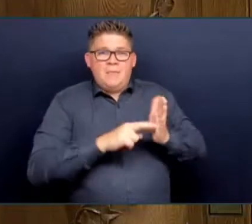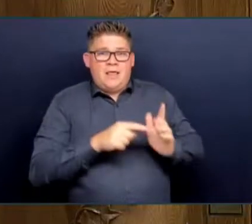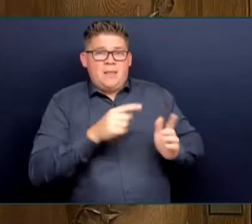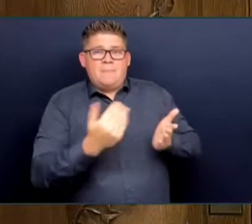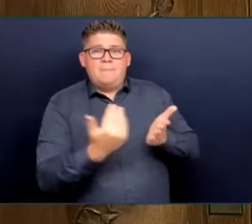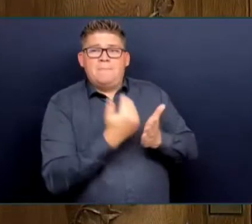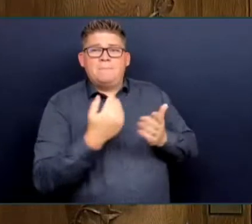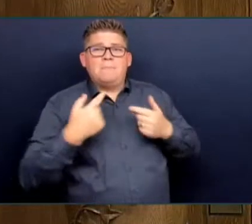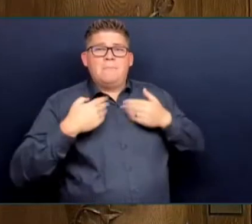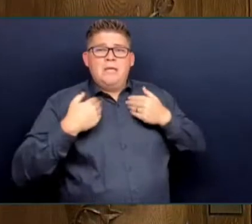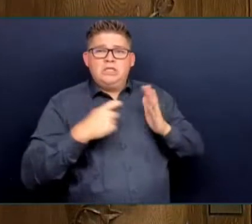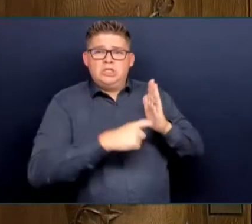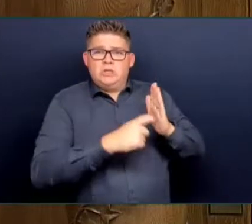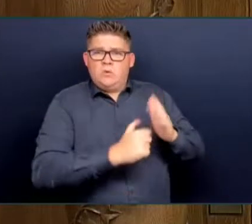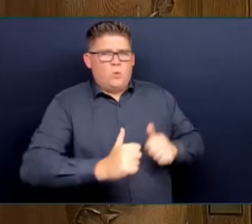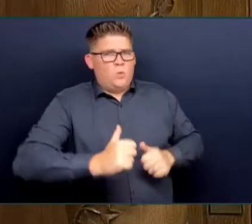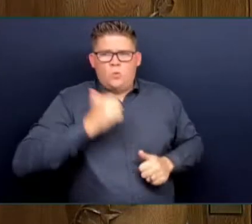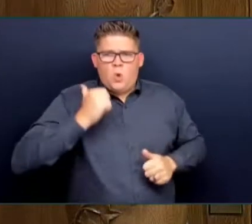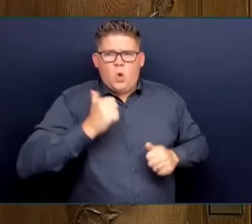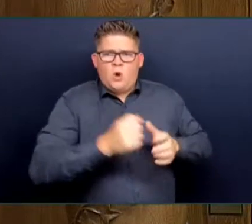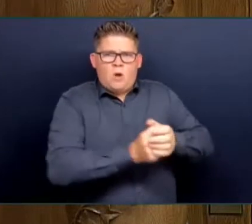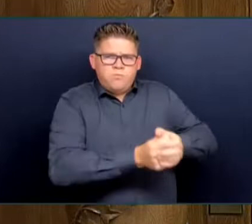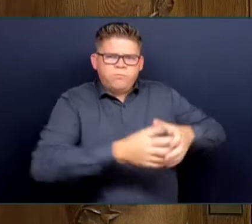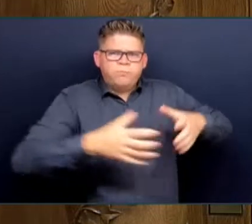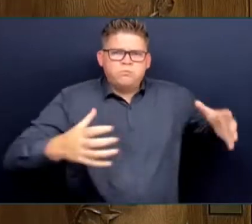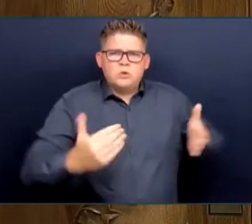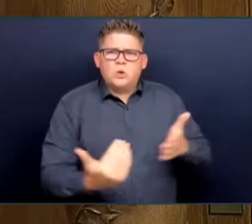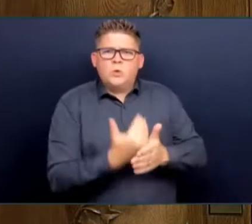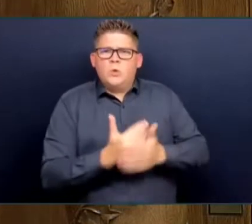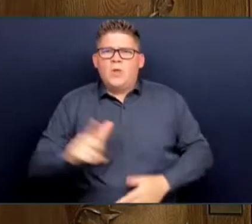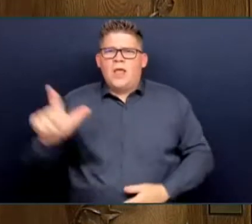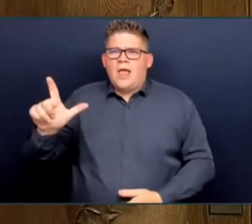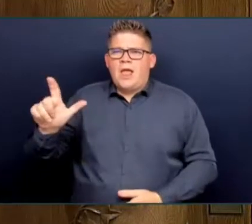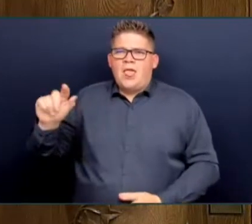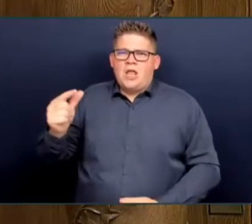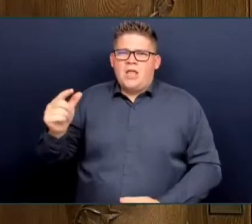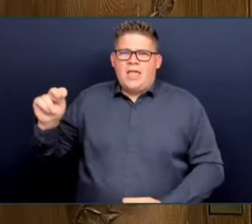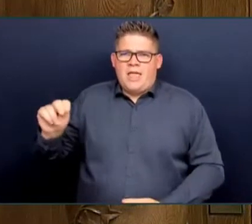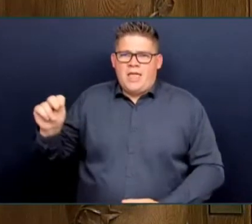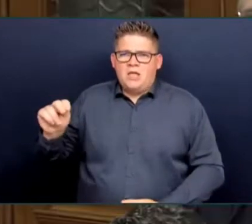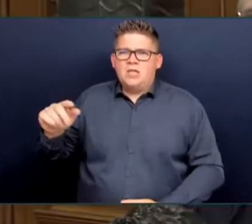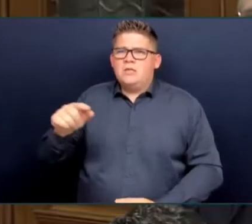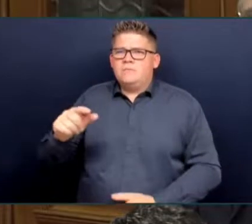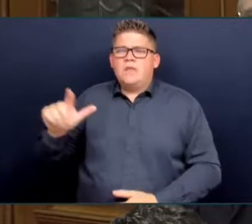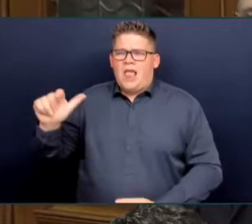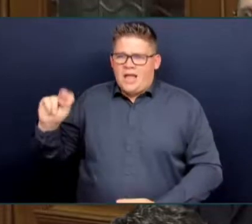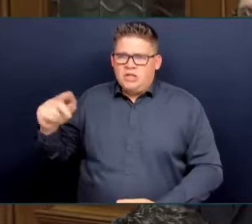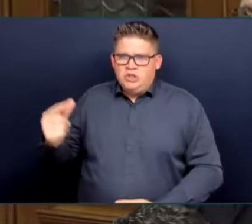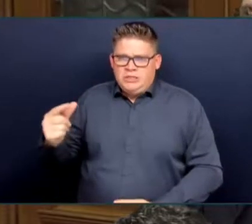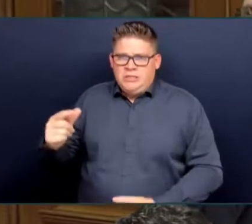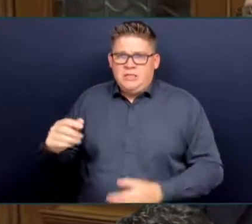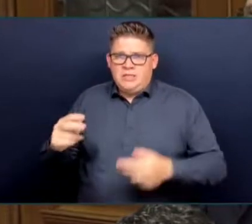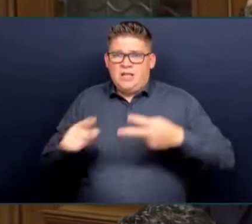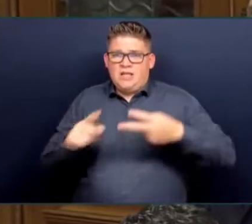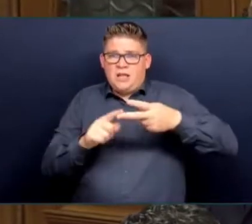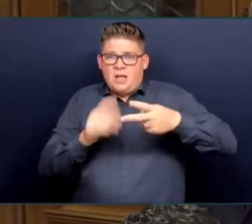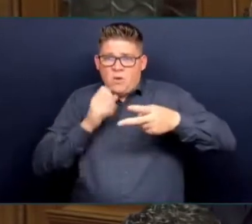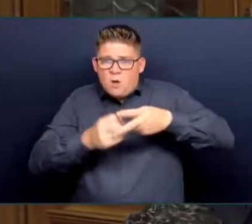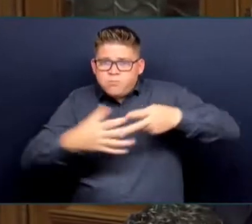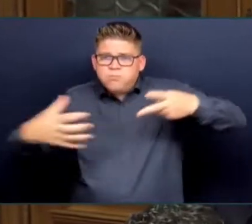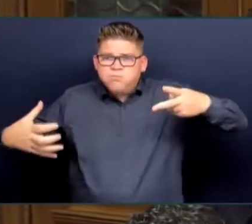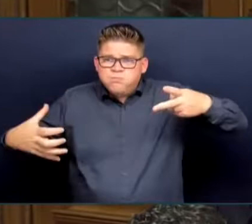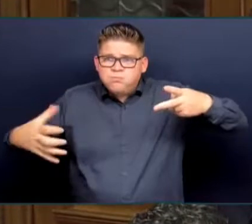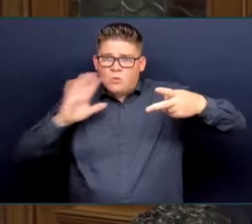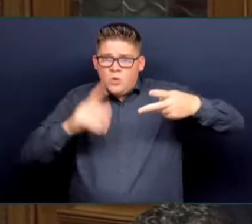Minister of Energy and Mines. Thank you very much, Mr. Speaker. In fact, our government eliminated the